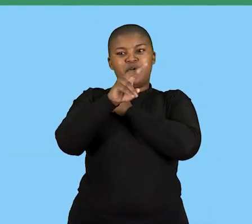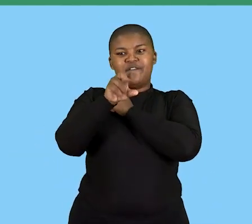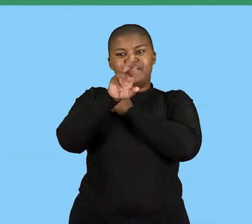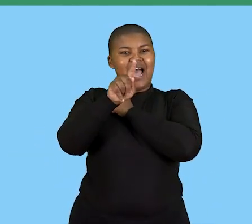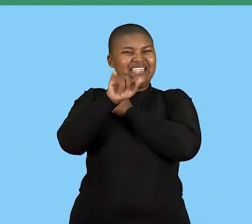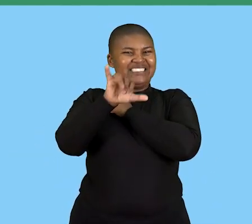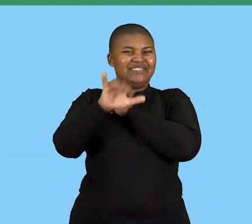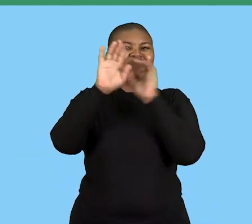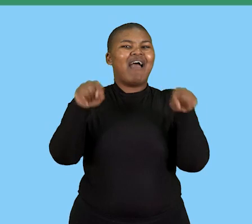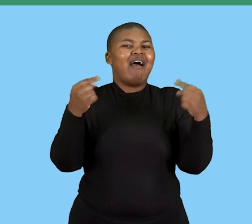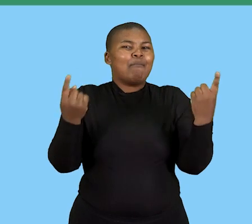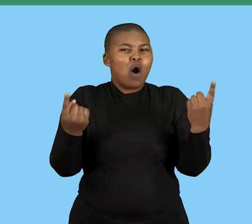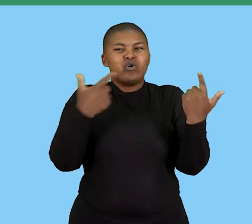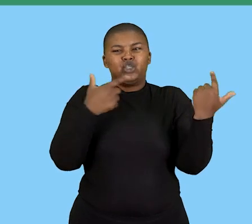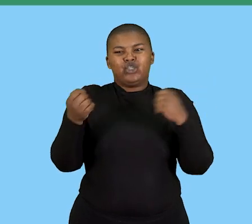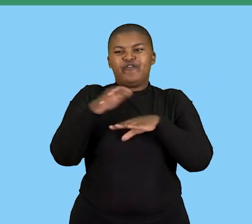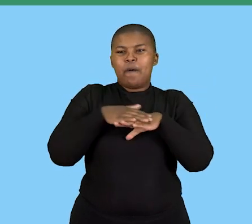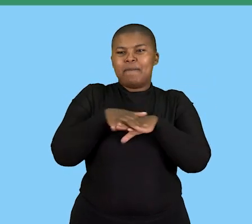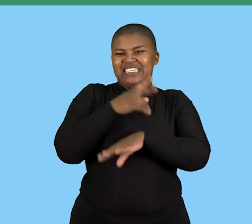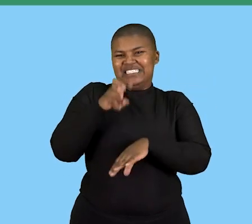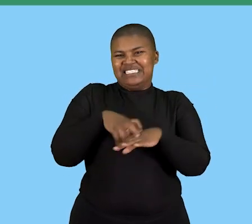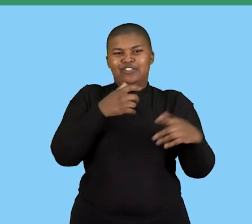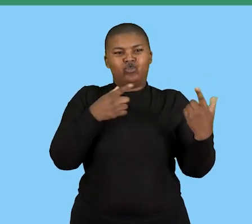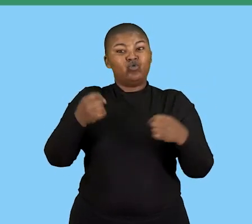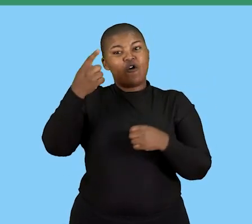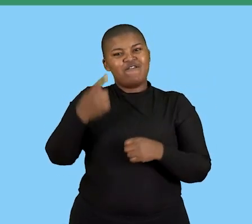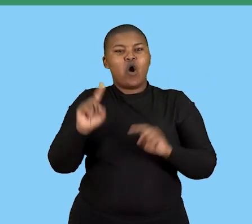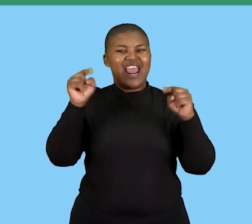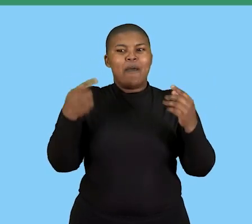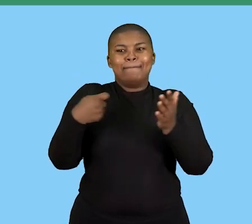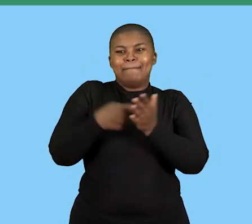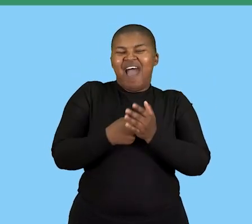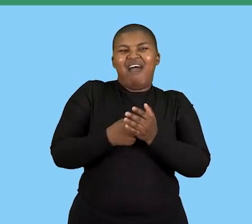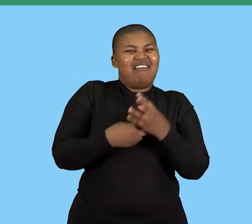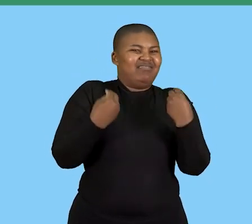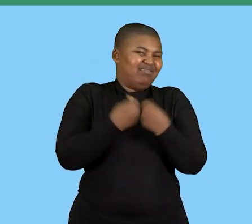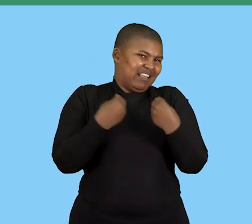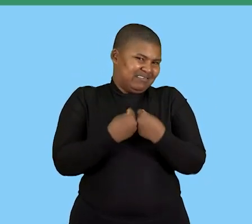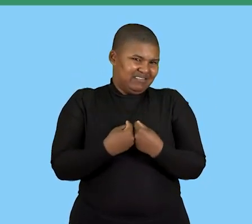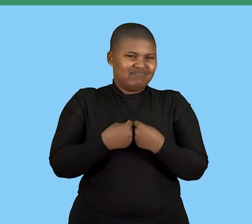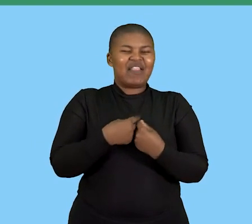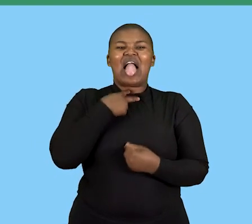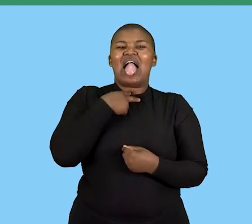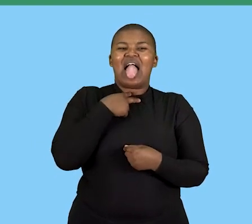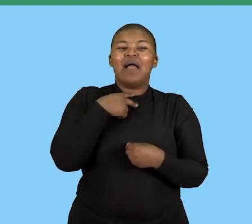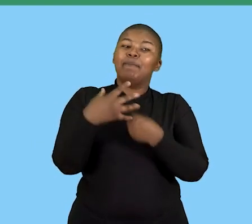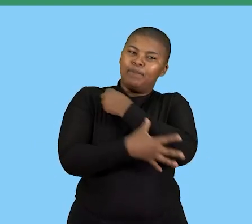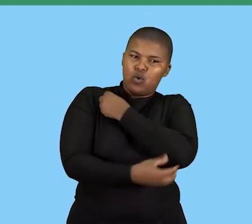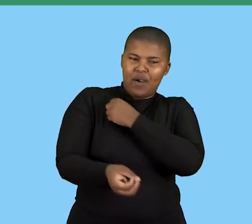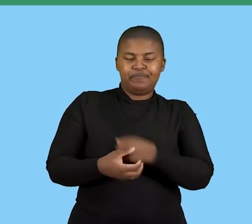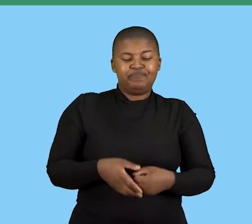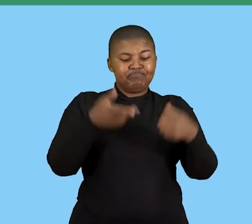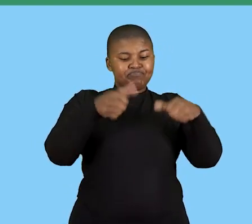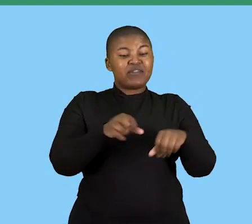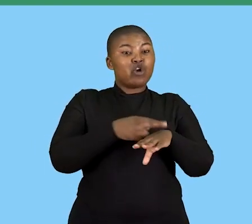unable to satisfy basic needs due to the lack of income to buy. Then, another terminology we have is the